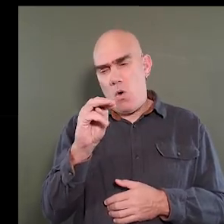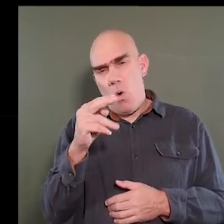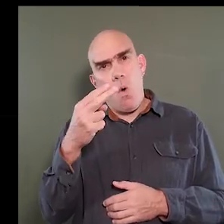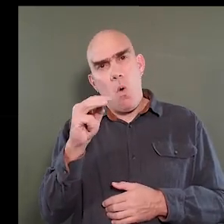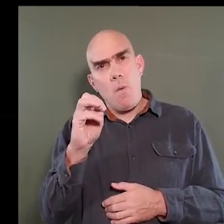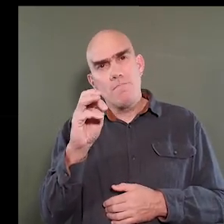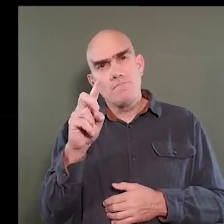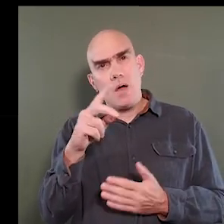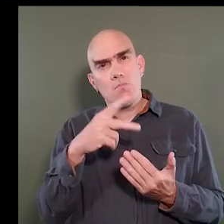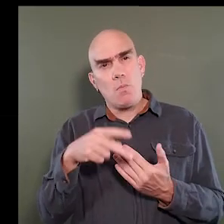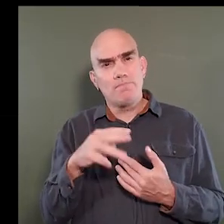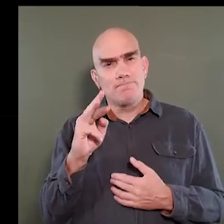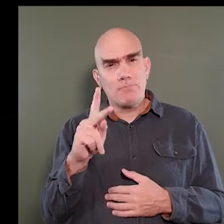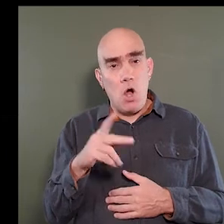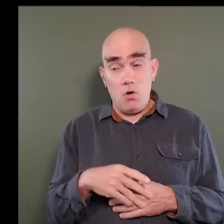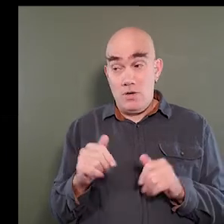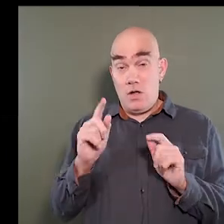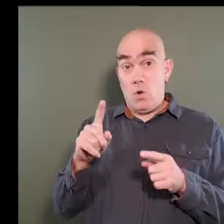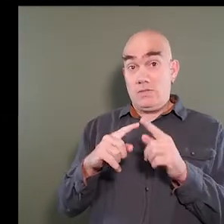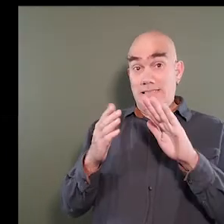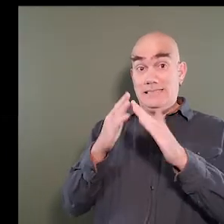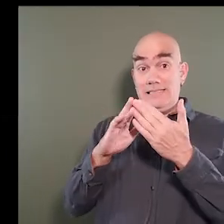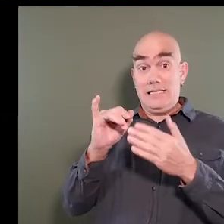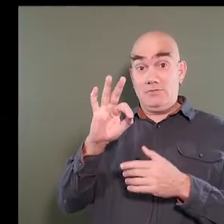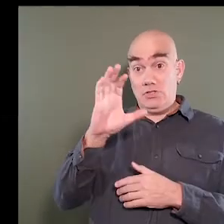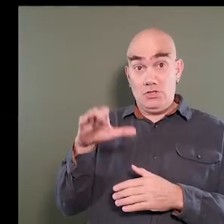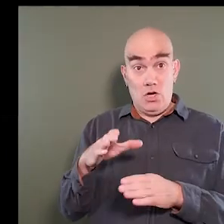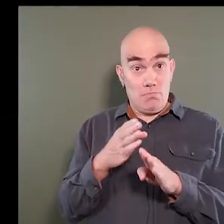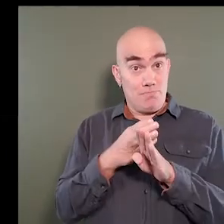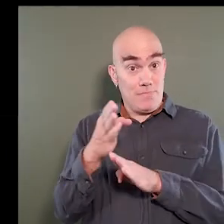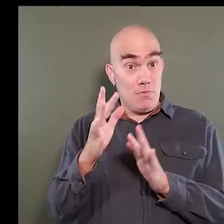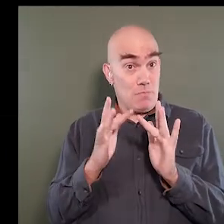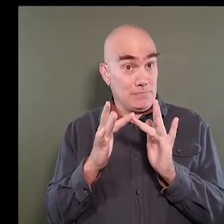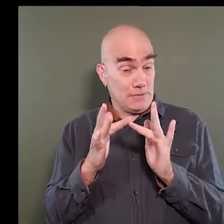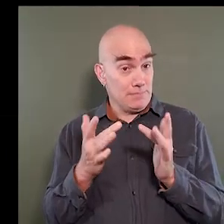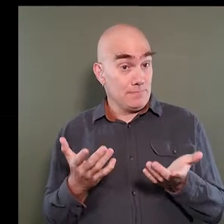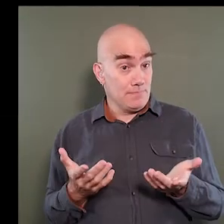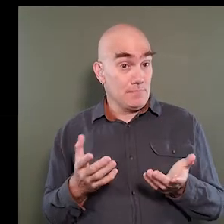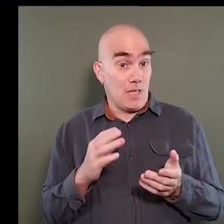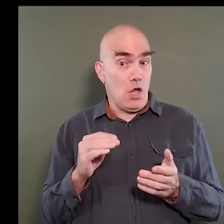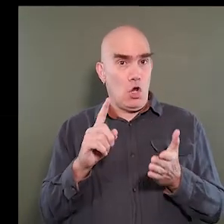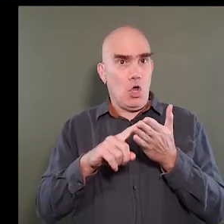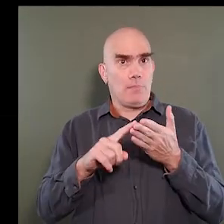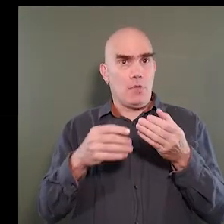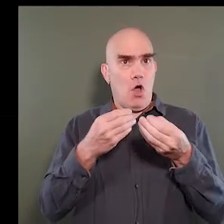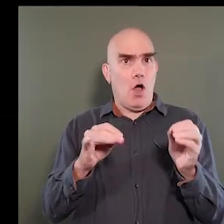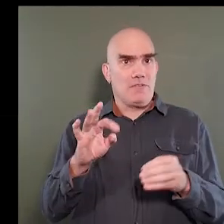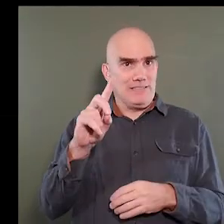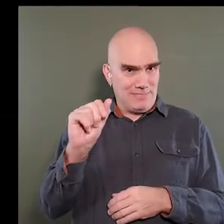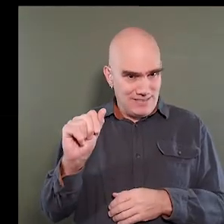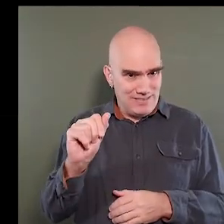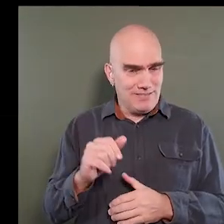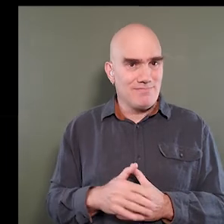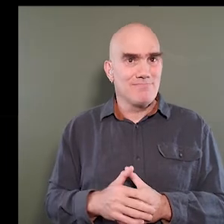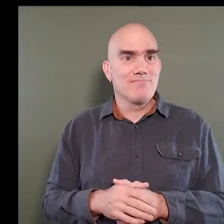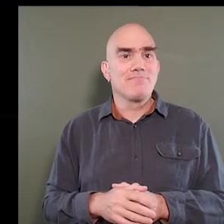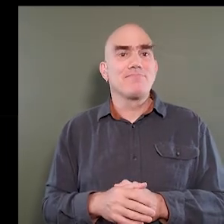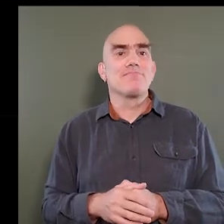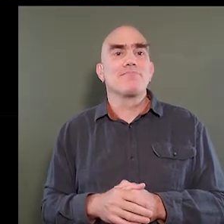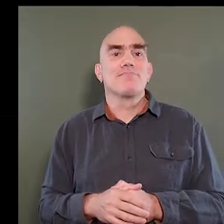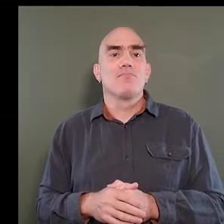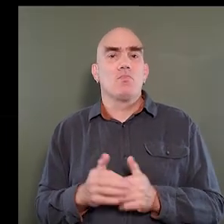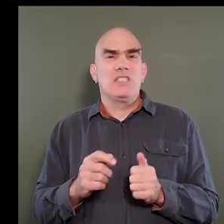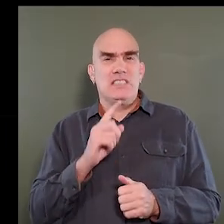Mark. You can go to the City of Chicago main website and look up the Office of